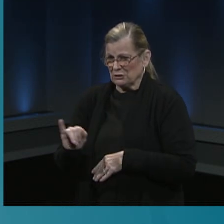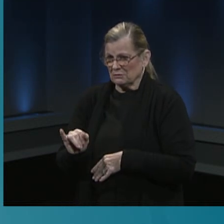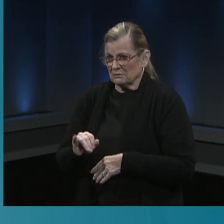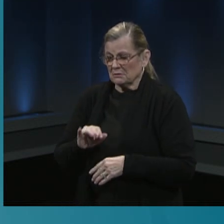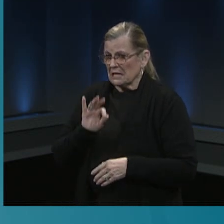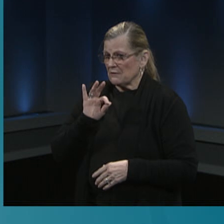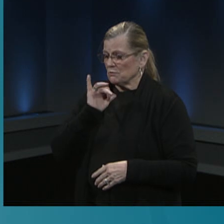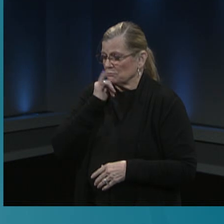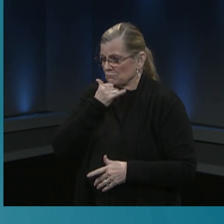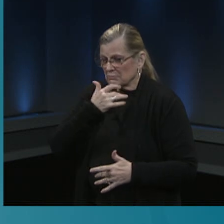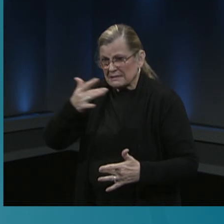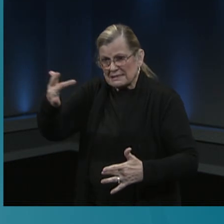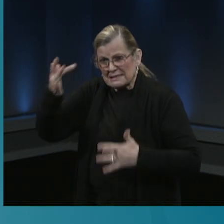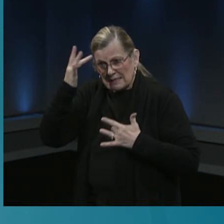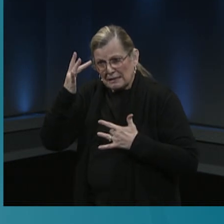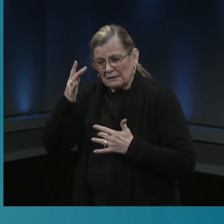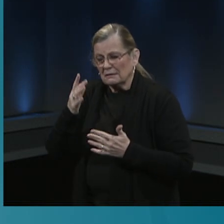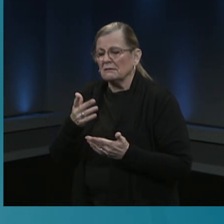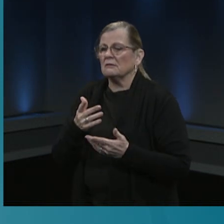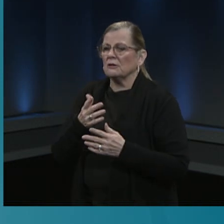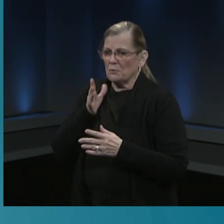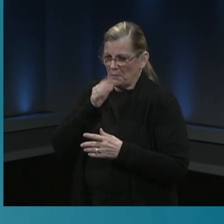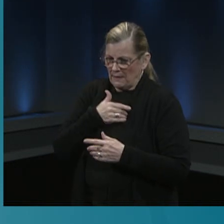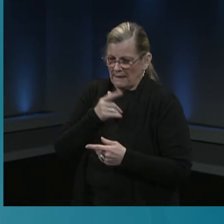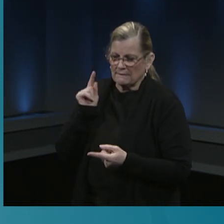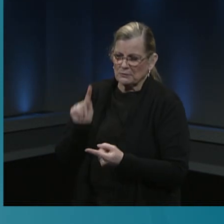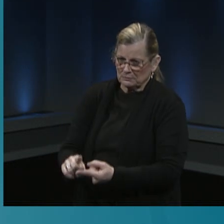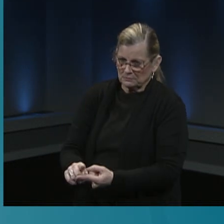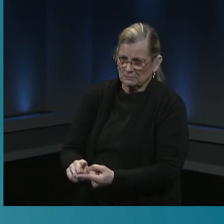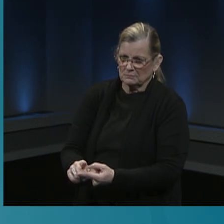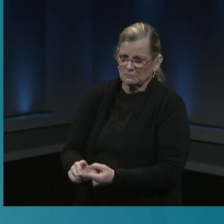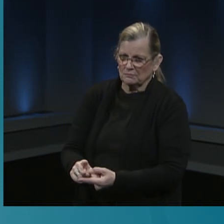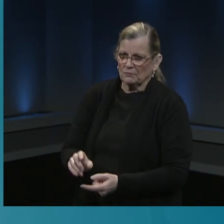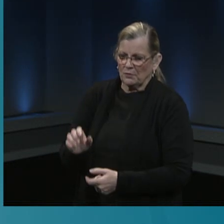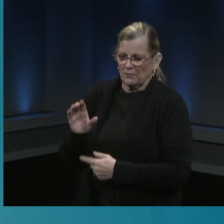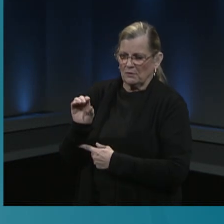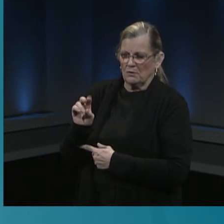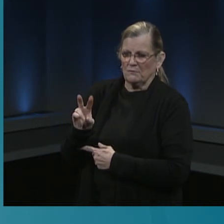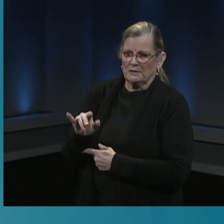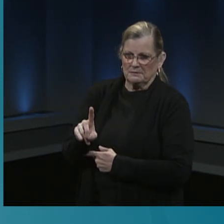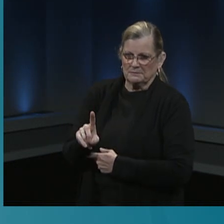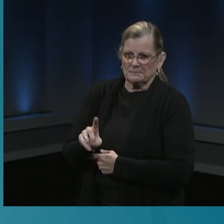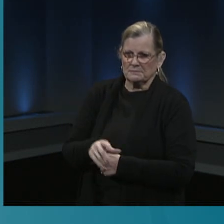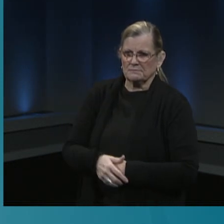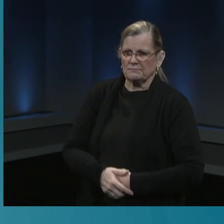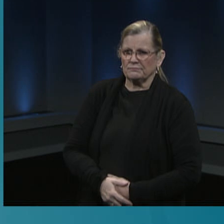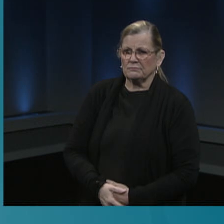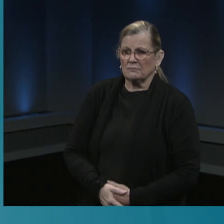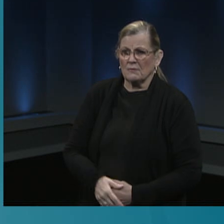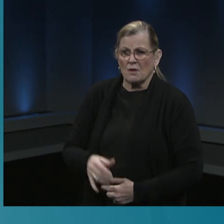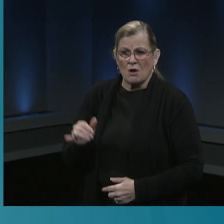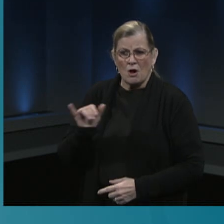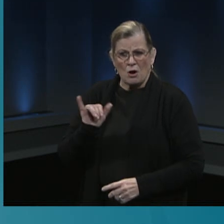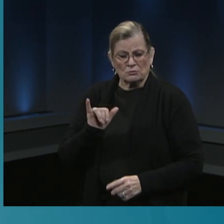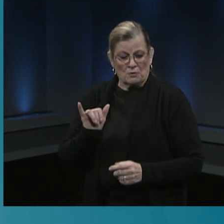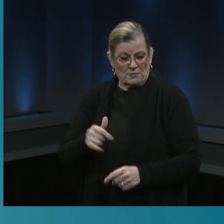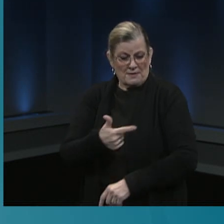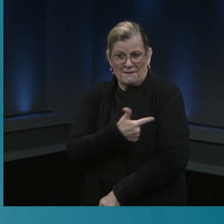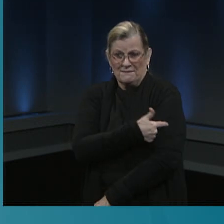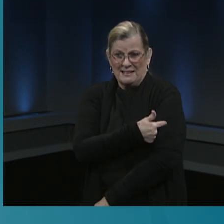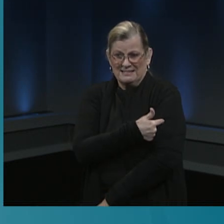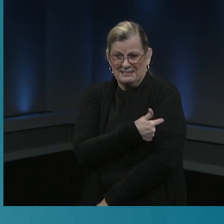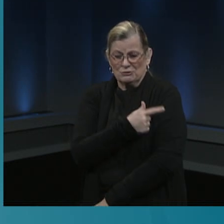infection is going to be more mild. In addition, the vaccine was efficacious in